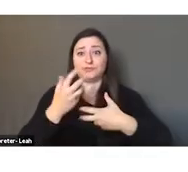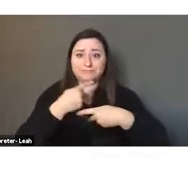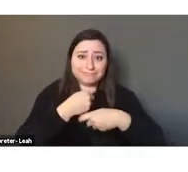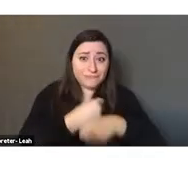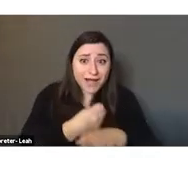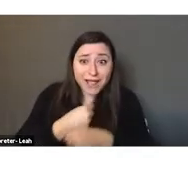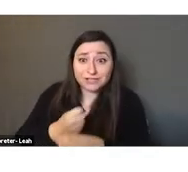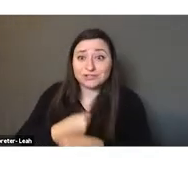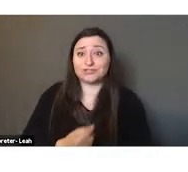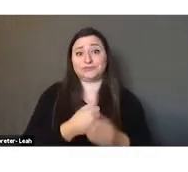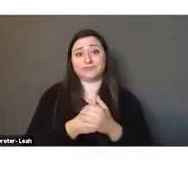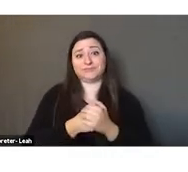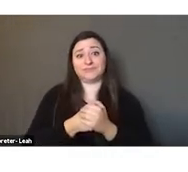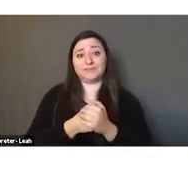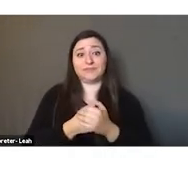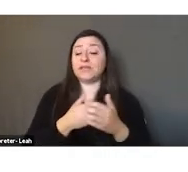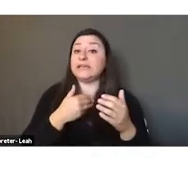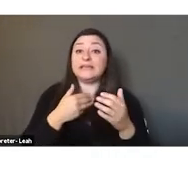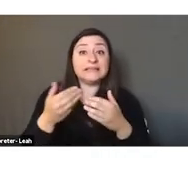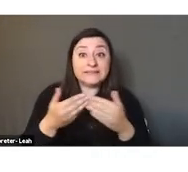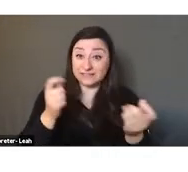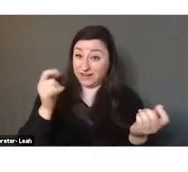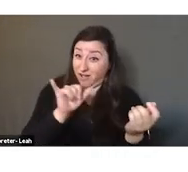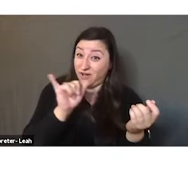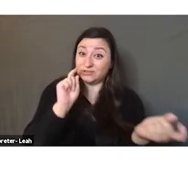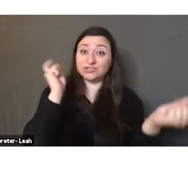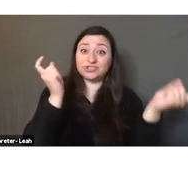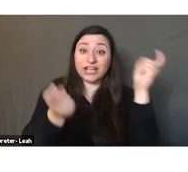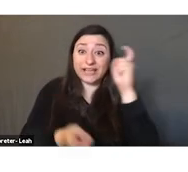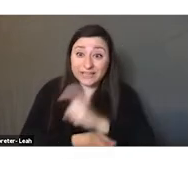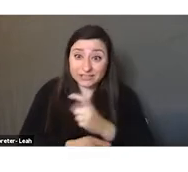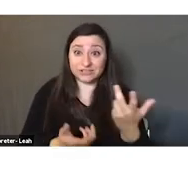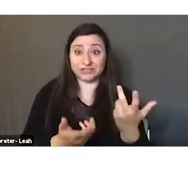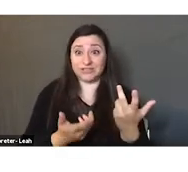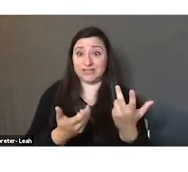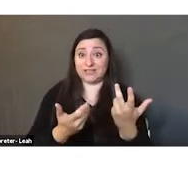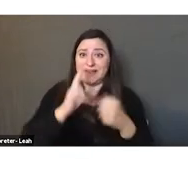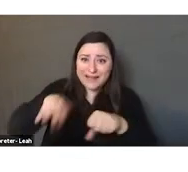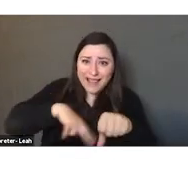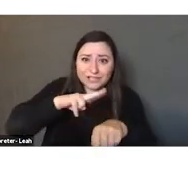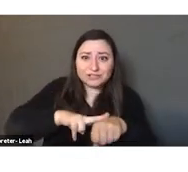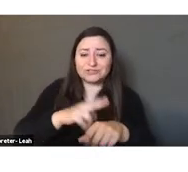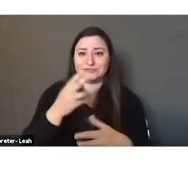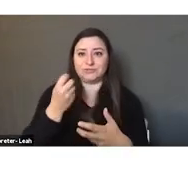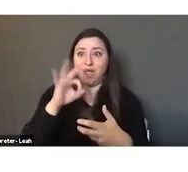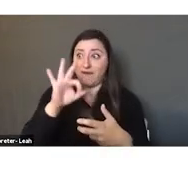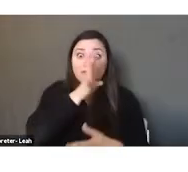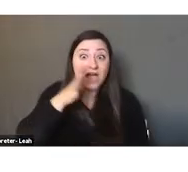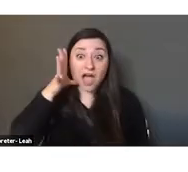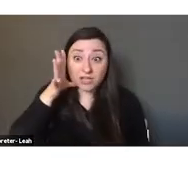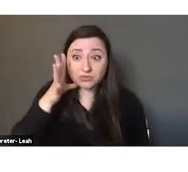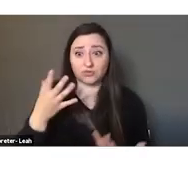patterns, and even changed the nature of agricultural